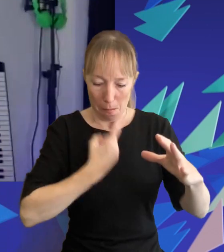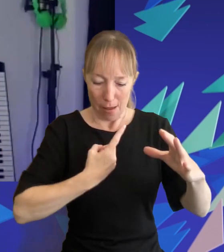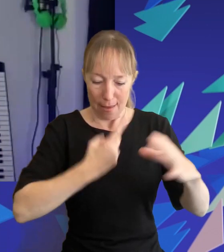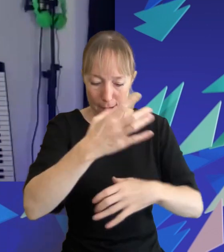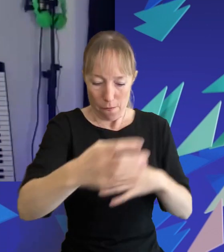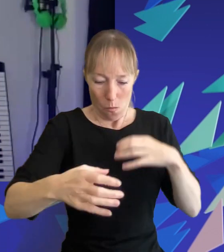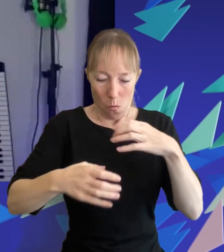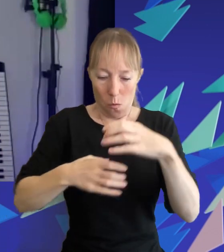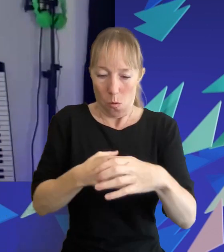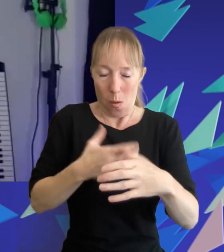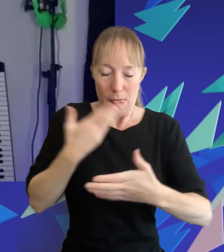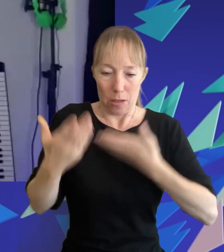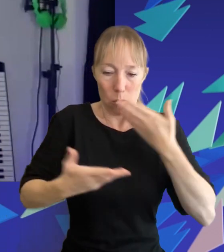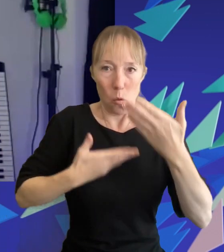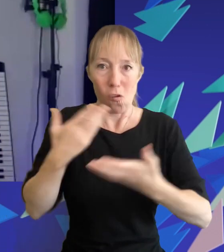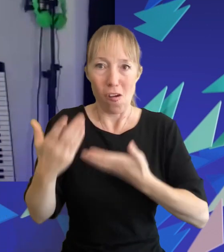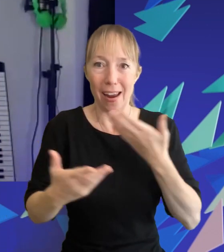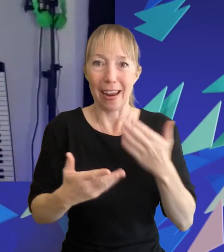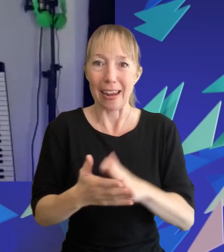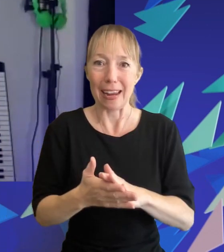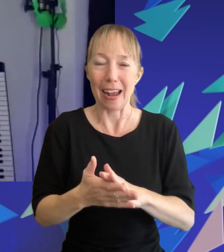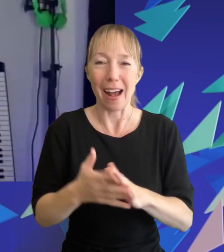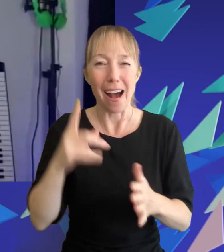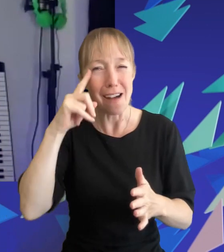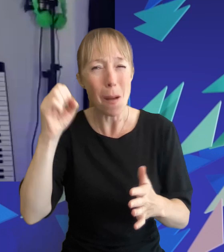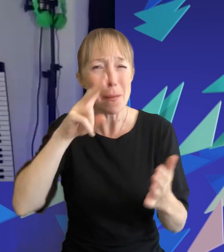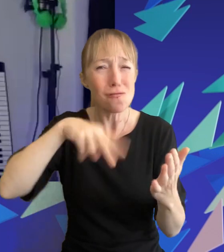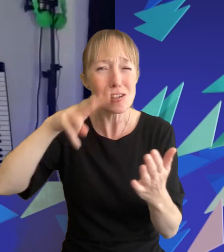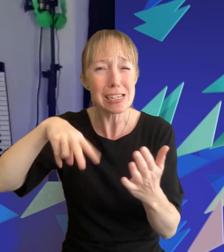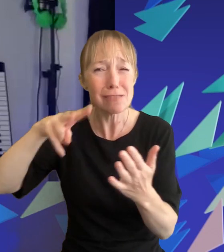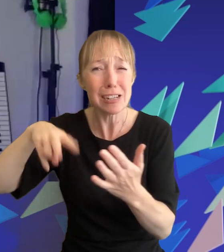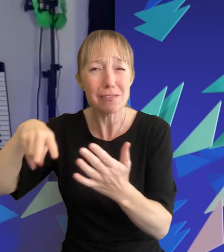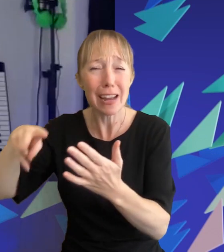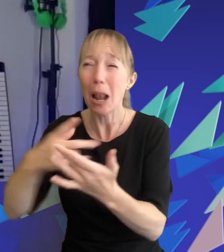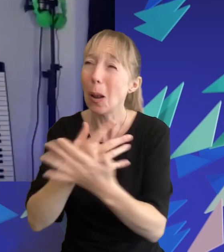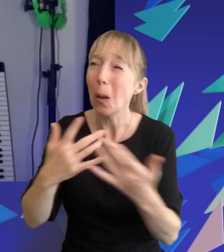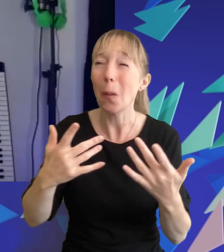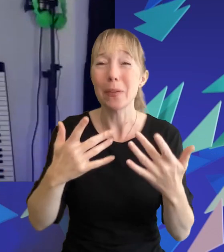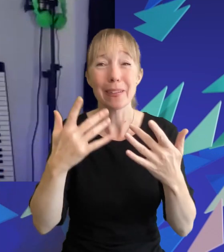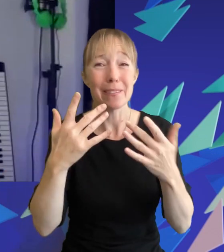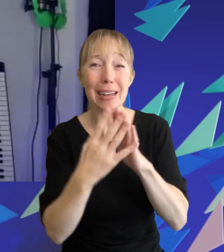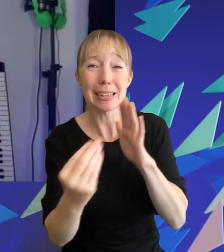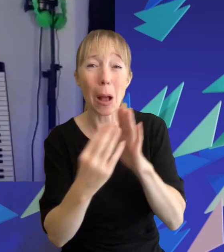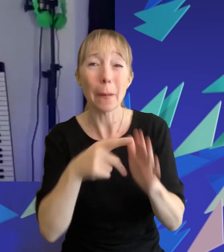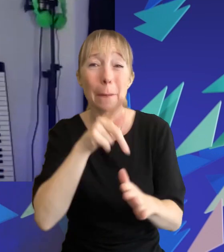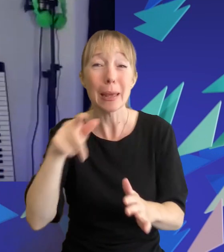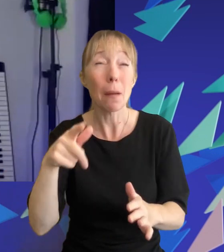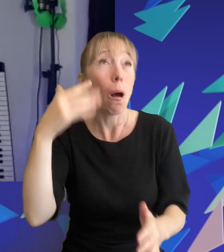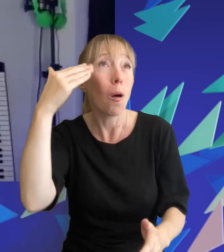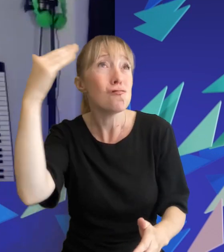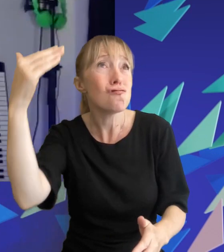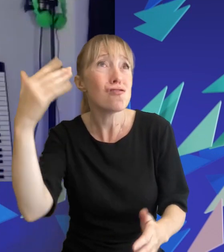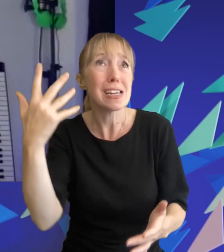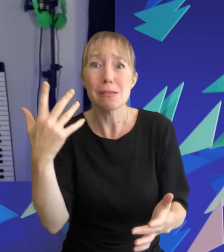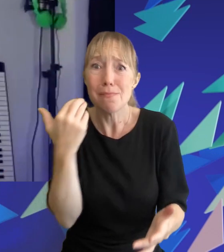um i remember reading lots of examples of people were having dreams that they were in the hunger games